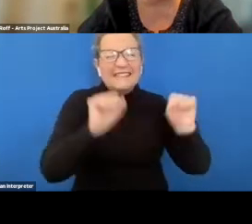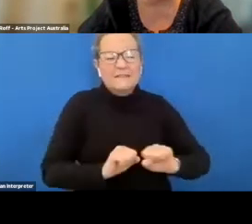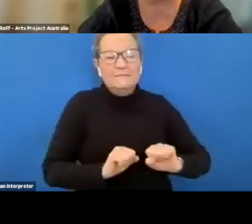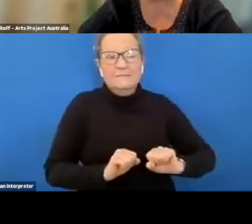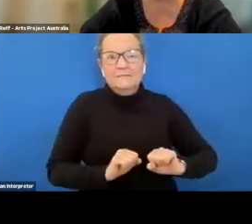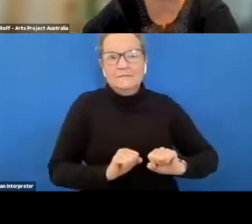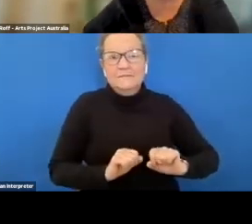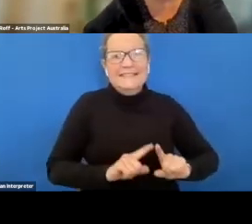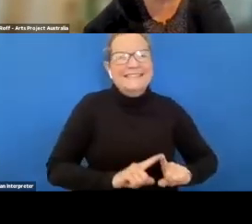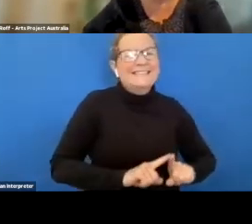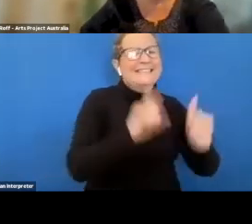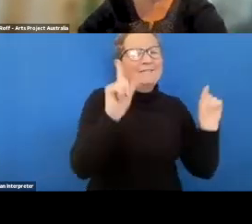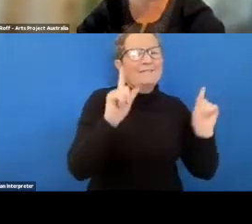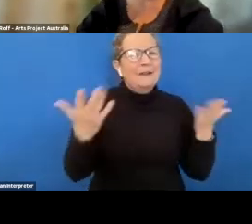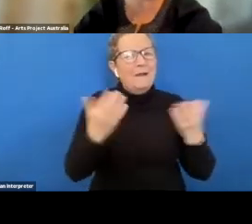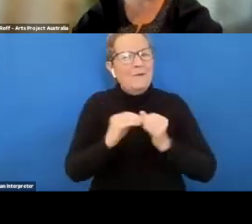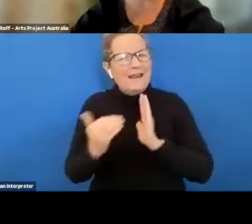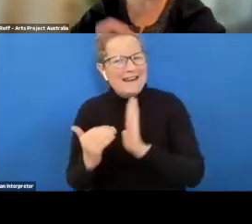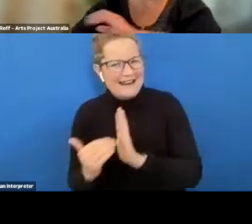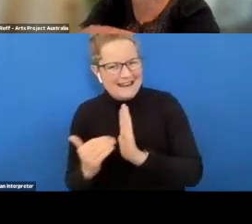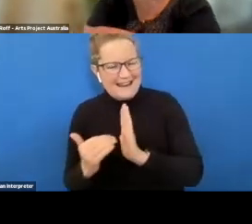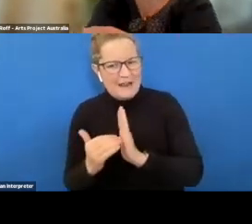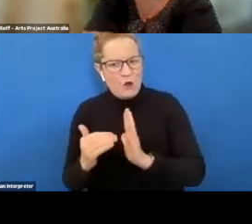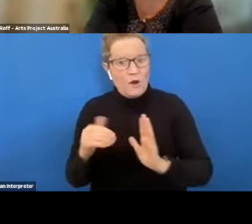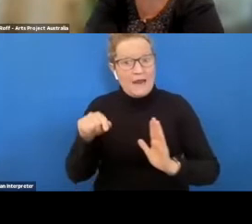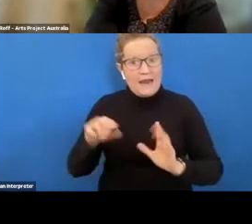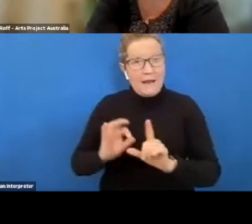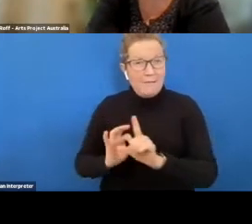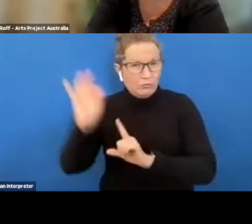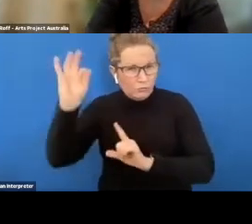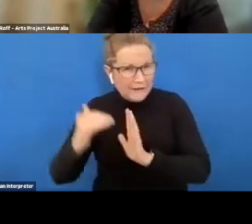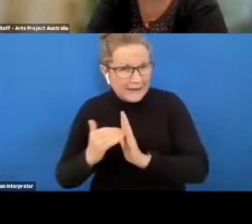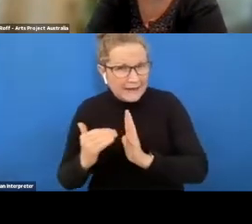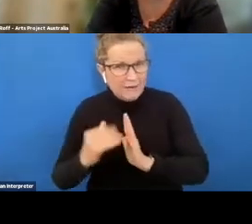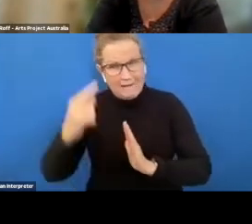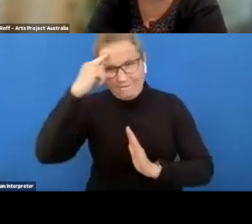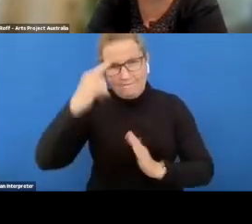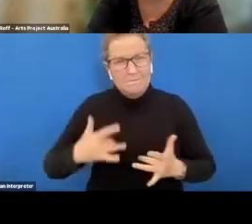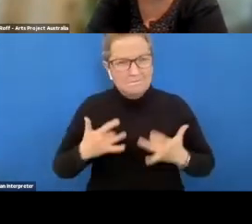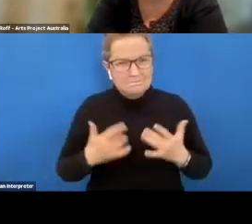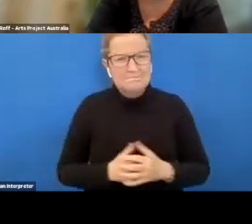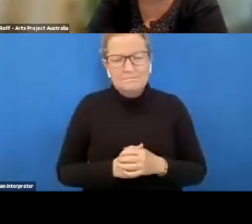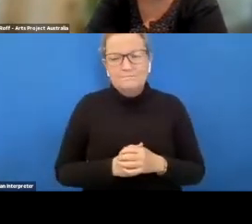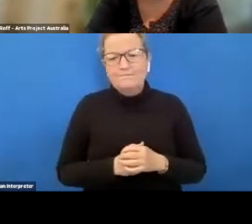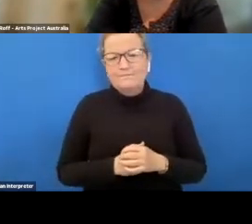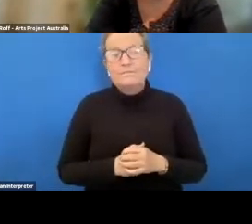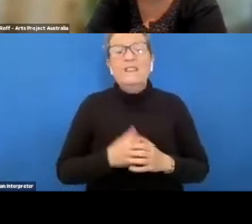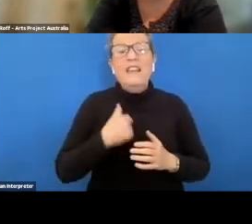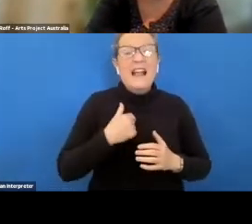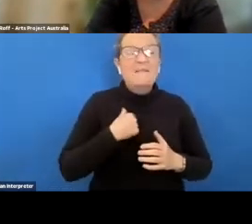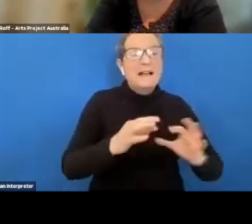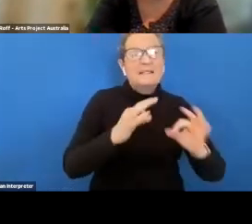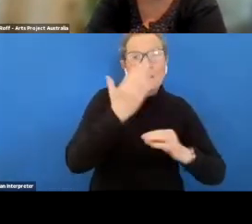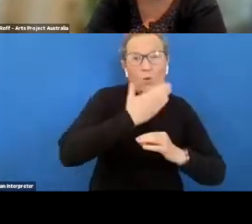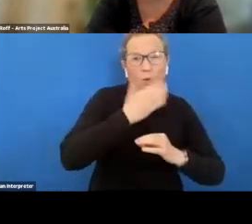to what it is now it's improved so much it's amazing um i had to go to a special school which